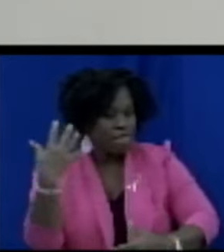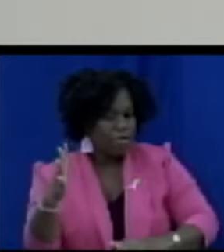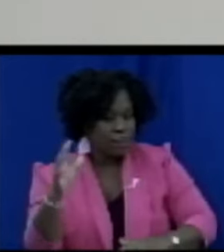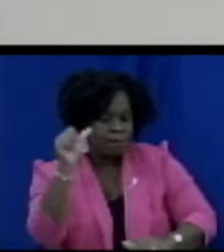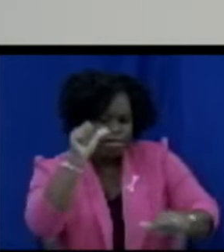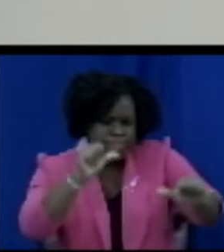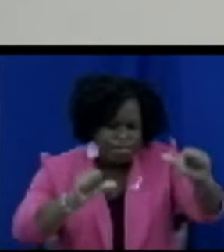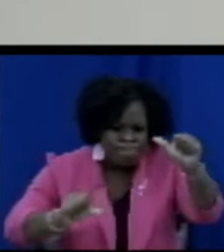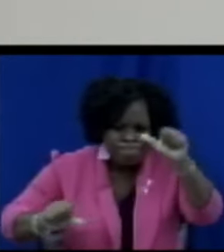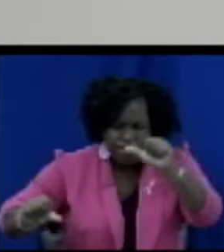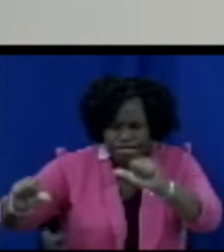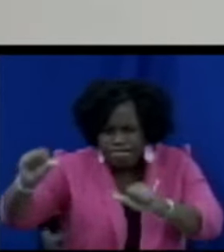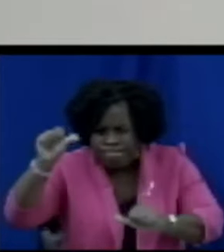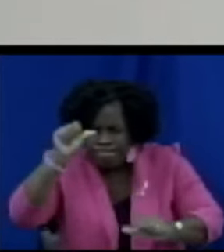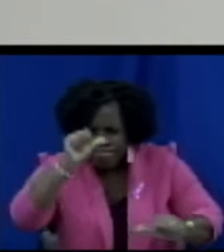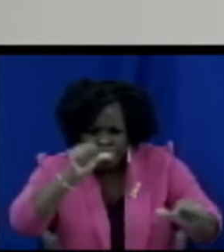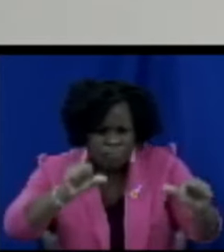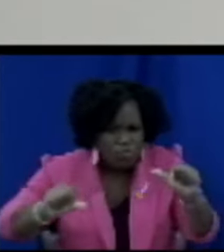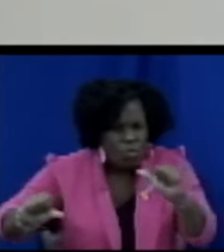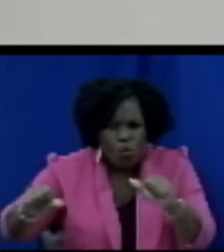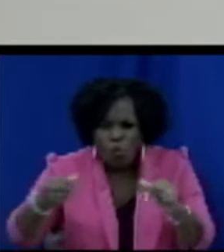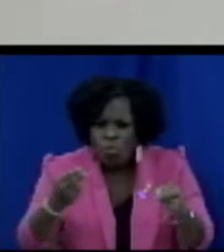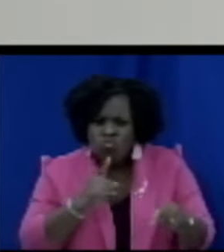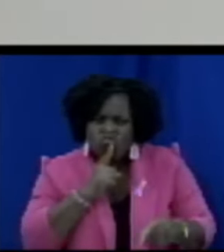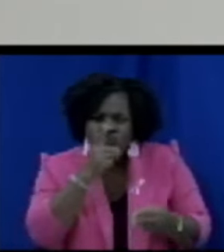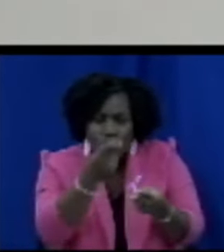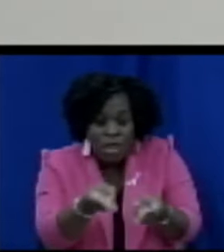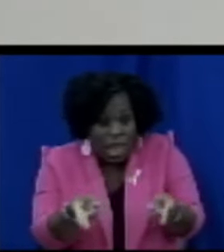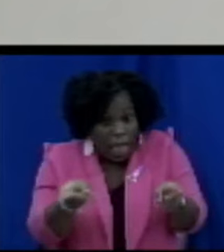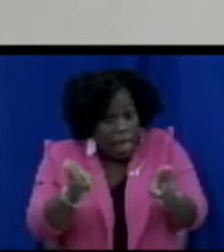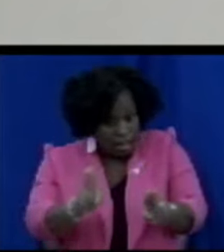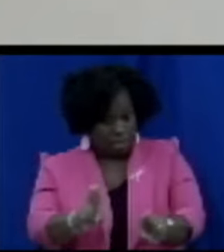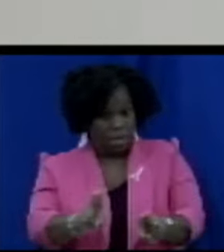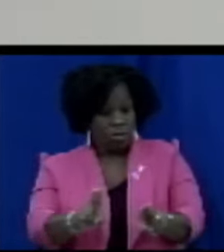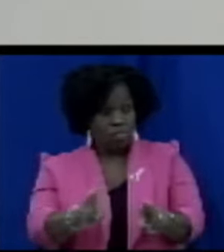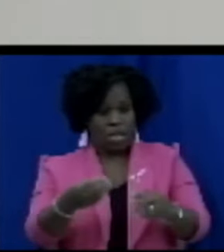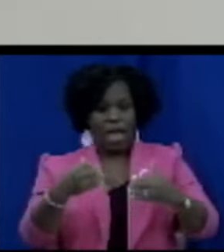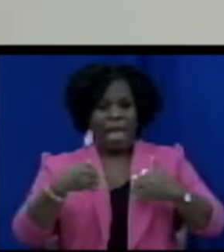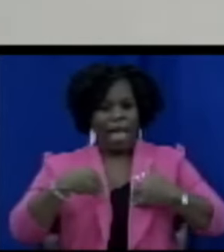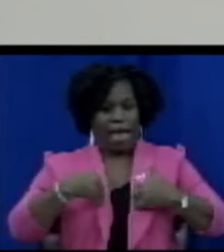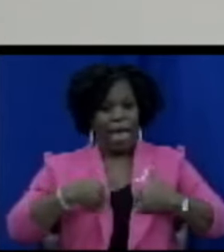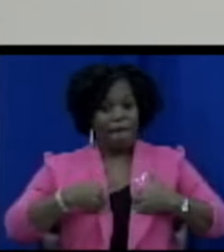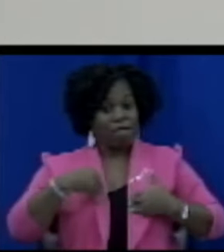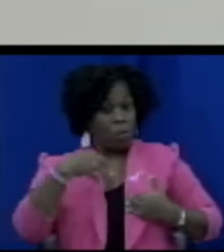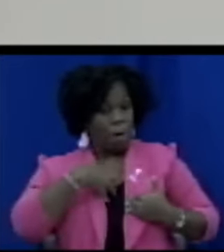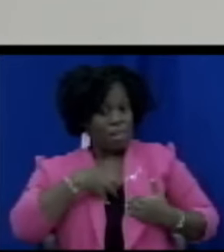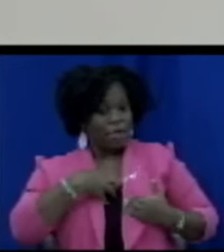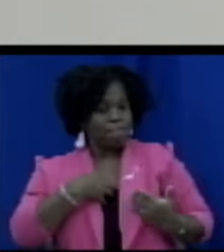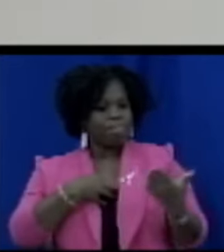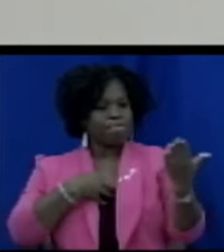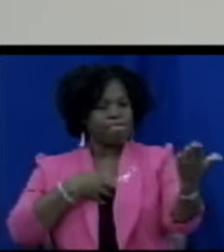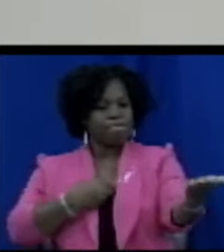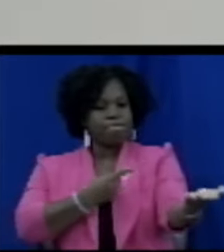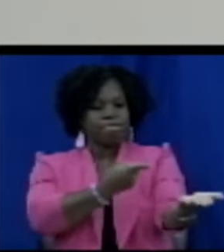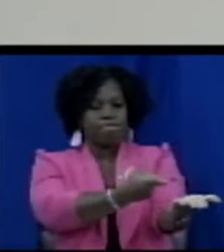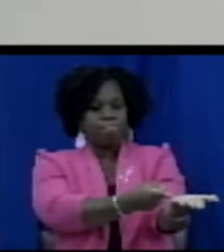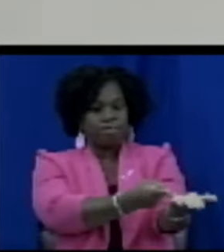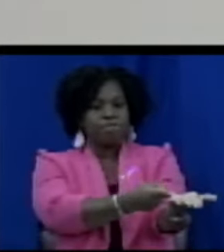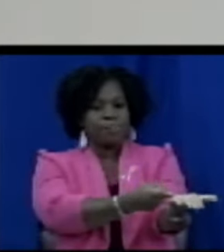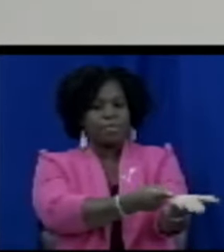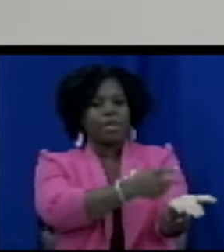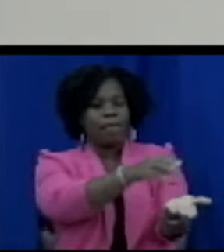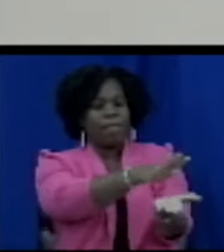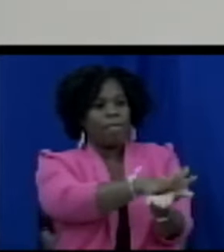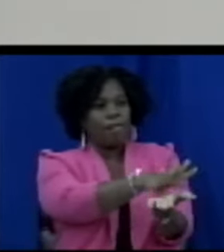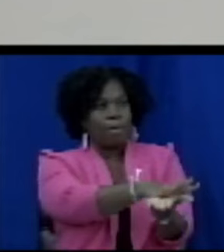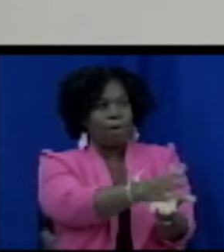by the mover of the bill that you actually have what is being complained about on paper and so the person who